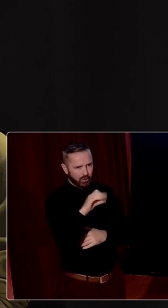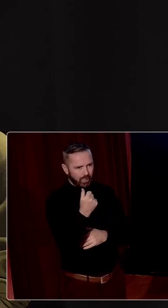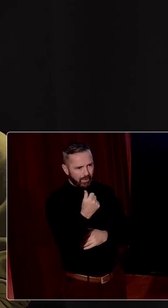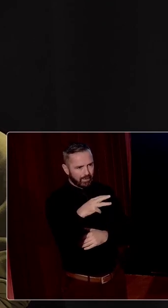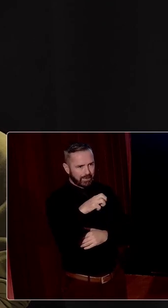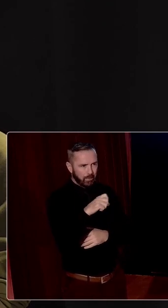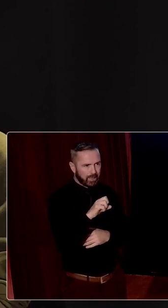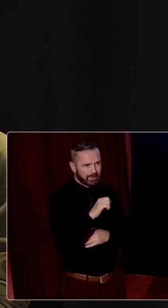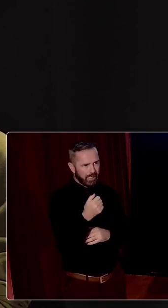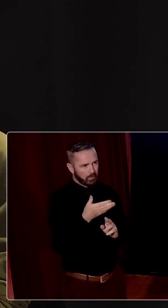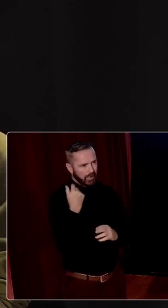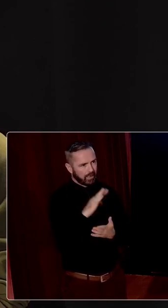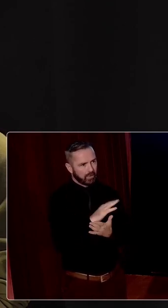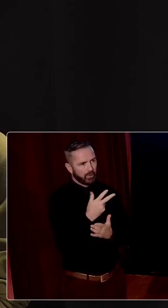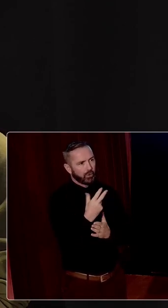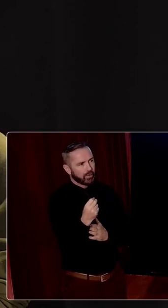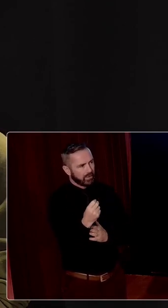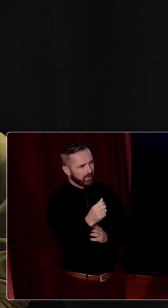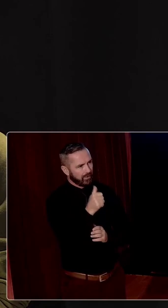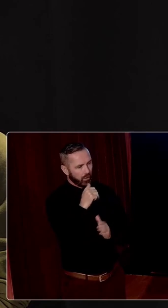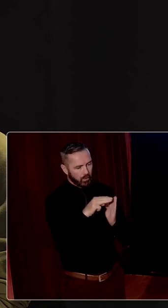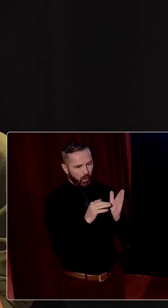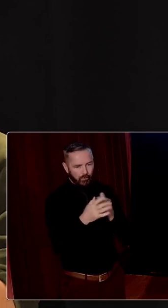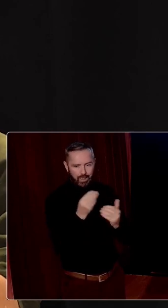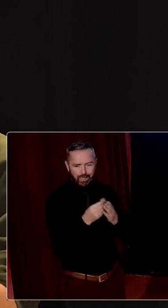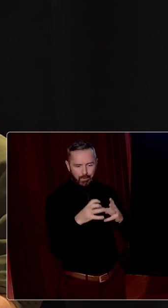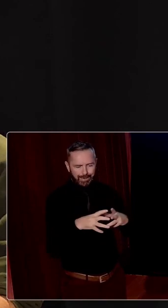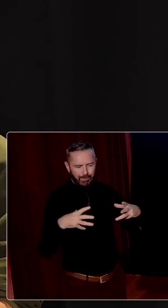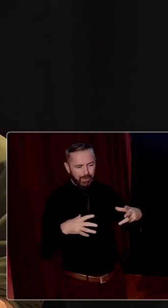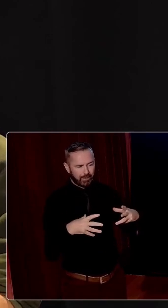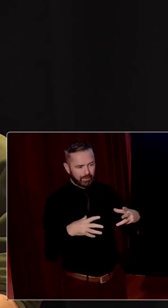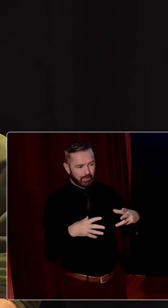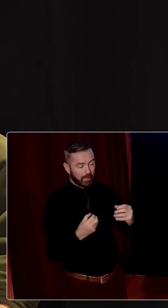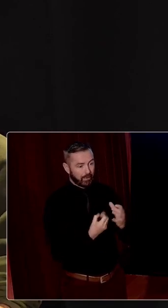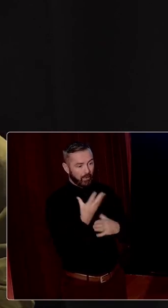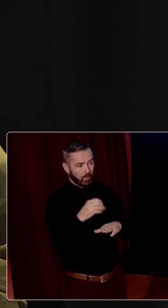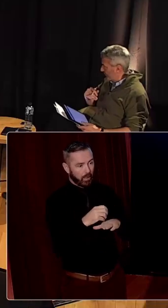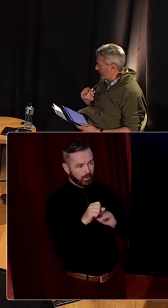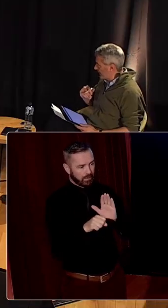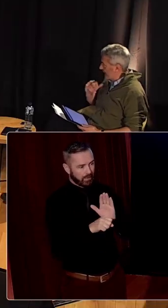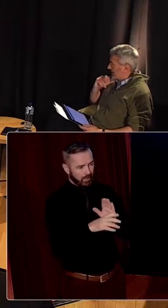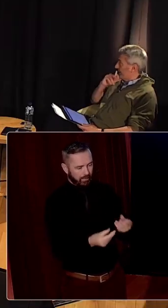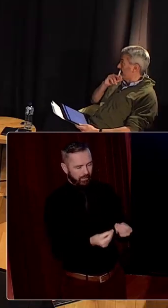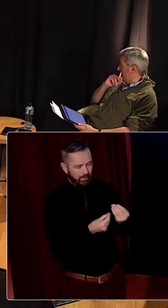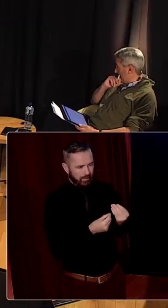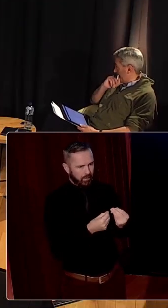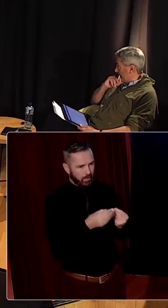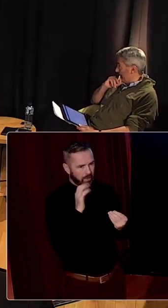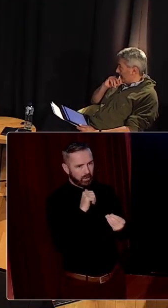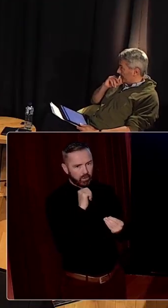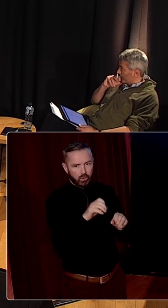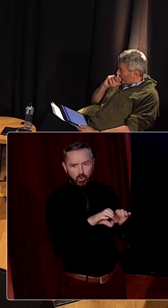The semi-states during the 1930s. First programme for economic expansion. It devolved on the state because there wasn't an entrepreneurial class